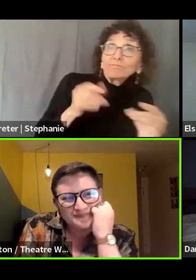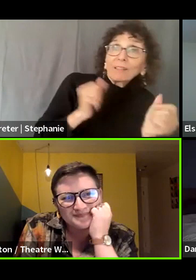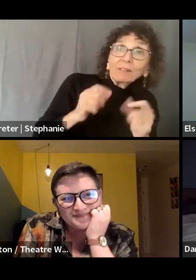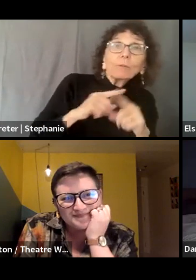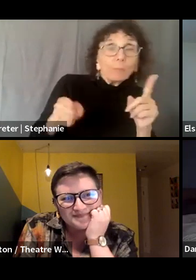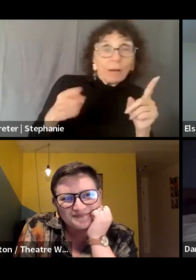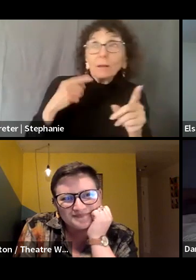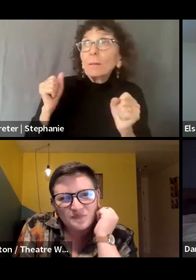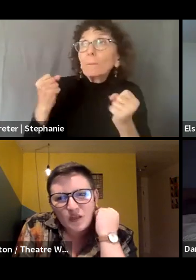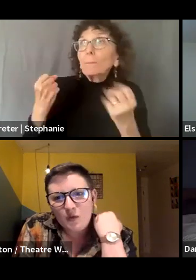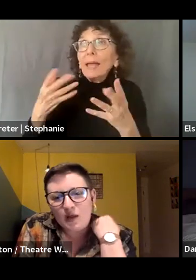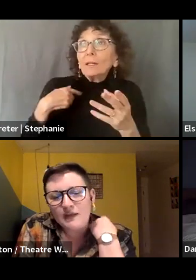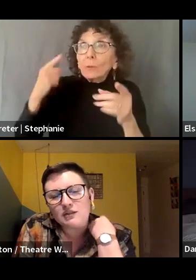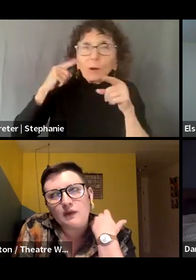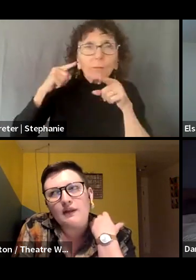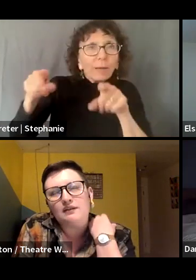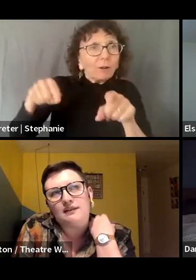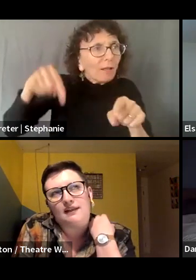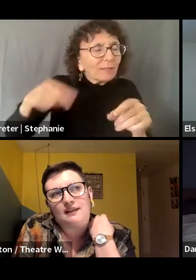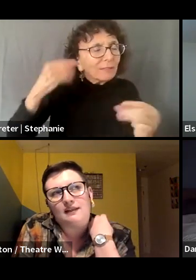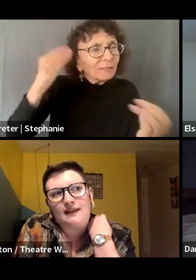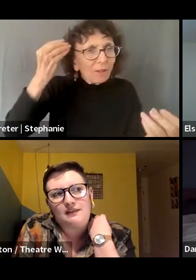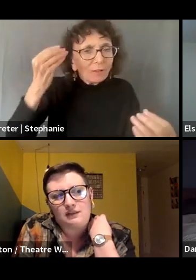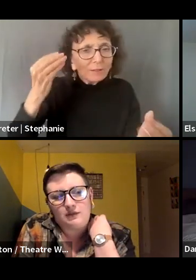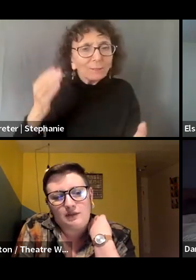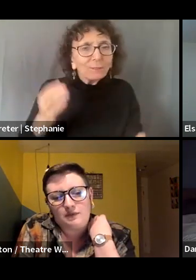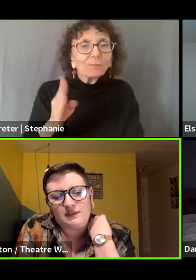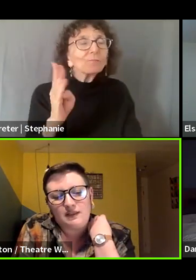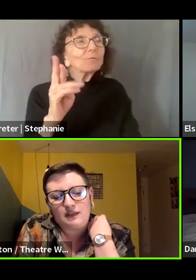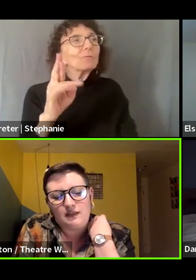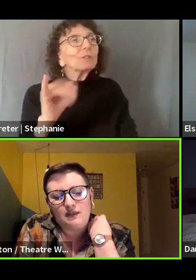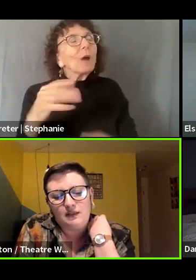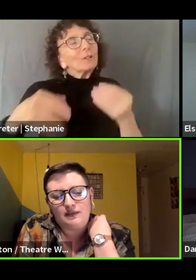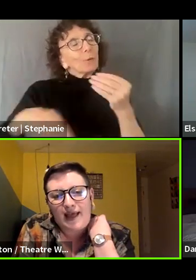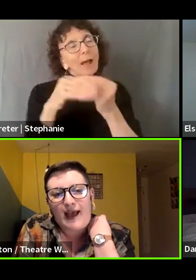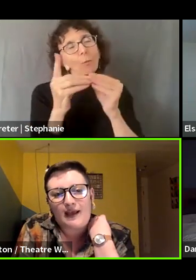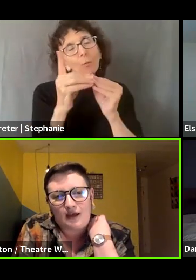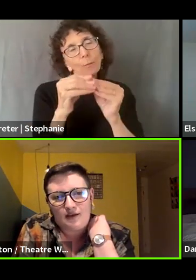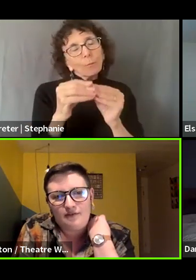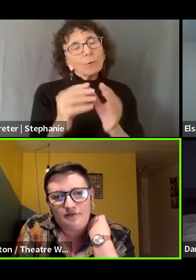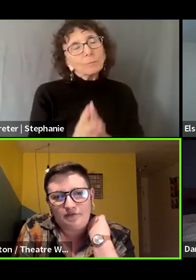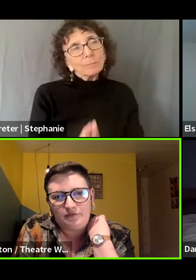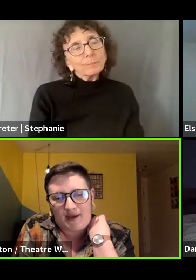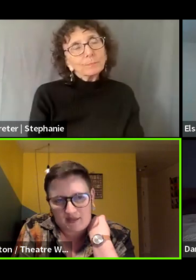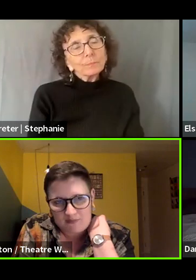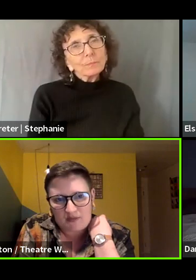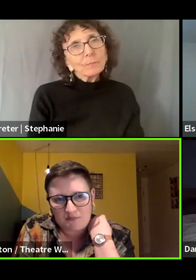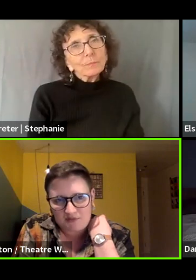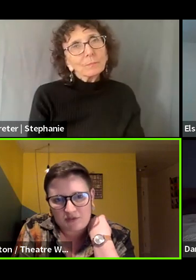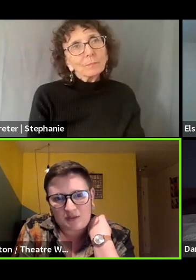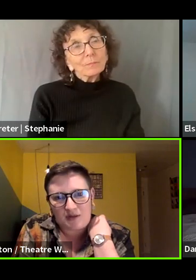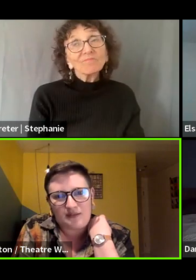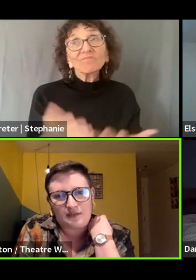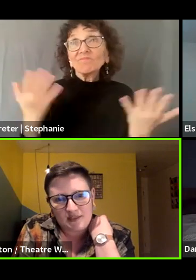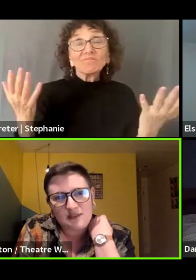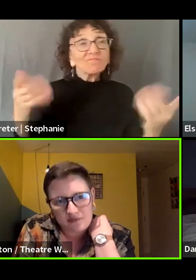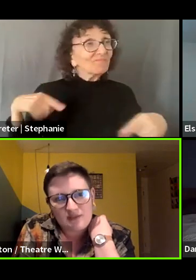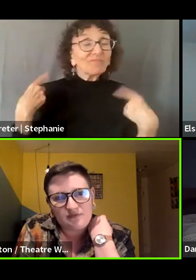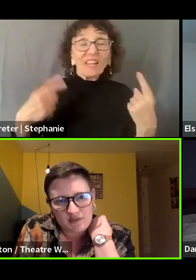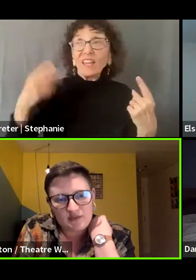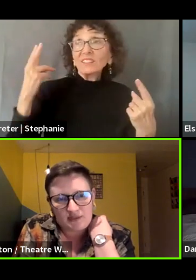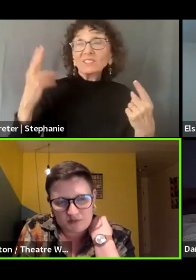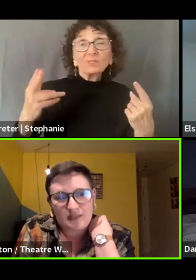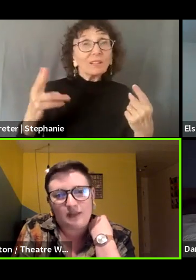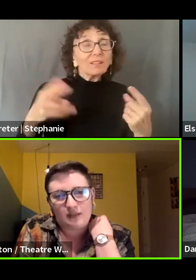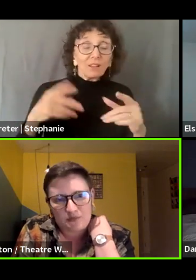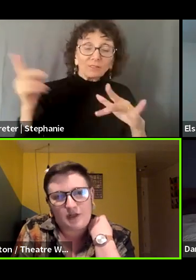Go ahead, Brittany. Well, and just one other thing that I think led us to it was the lack of academic research and writing that there is about